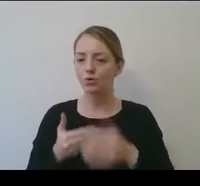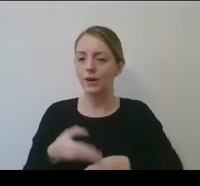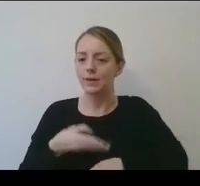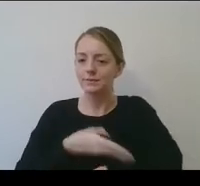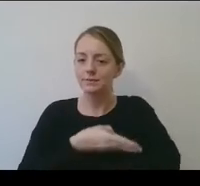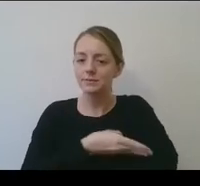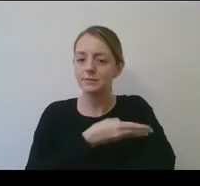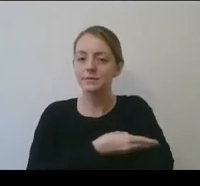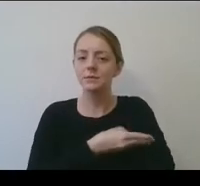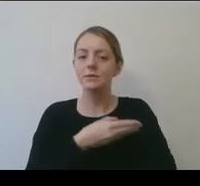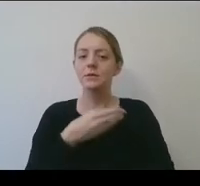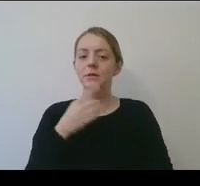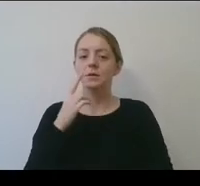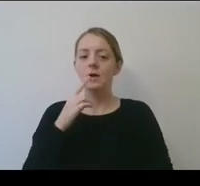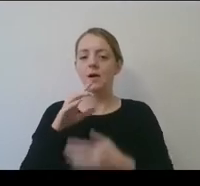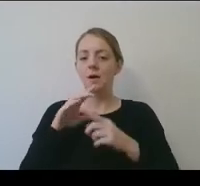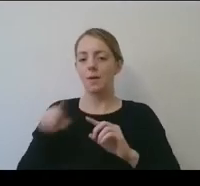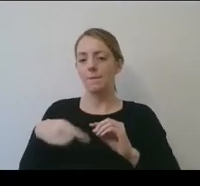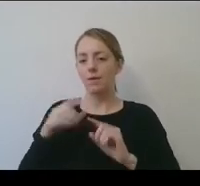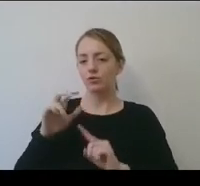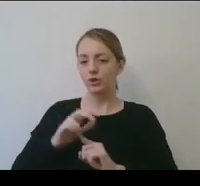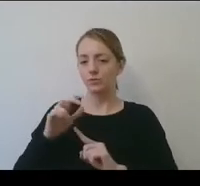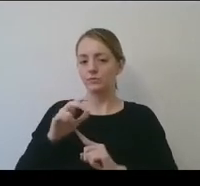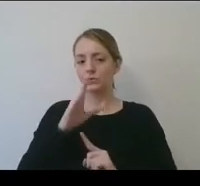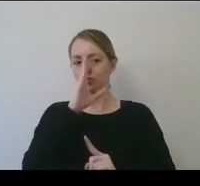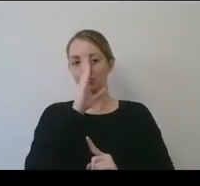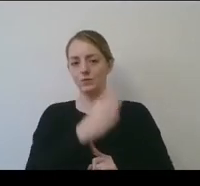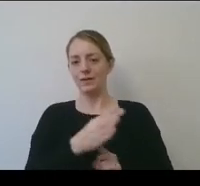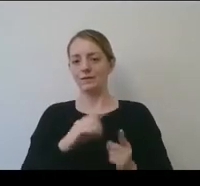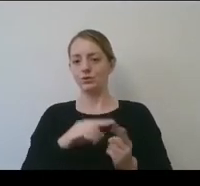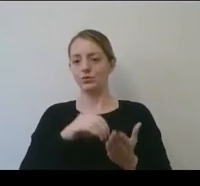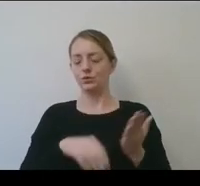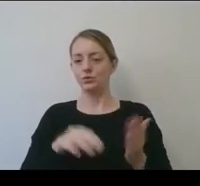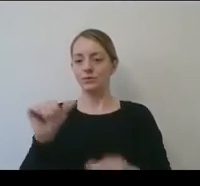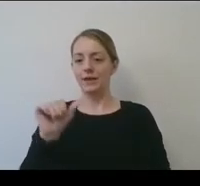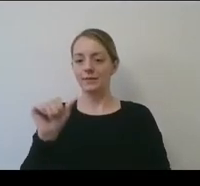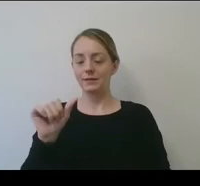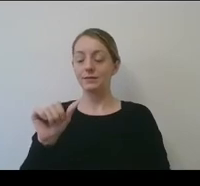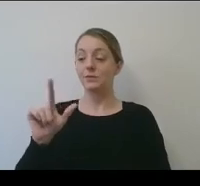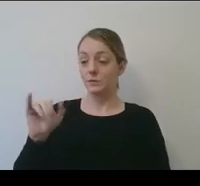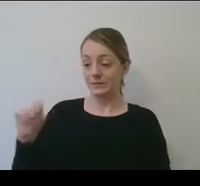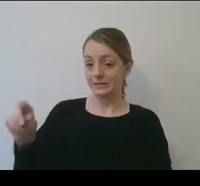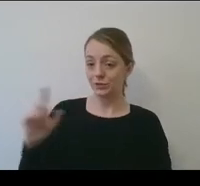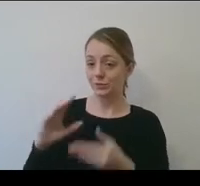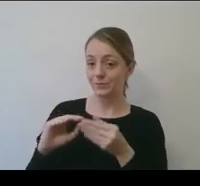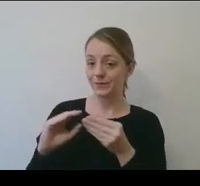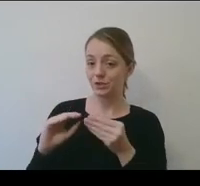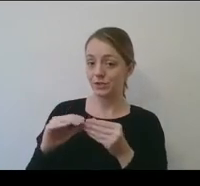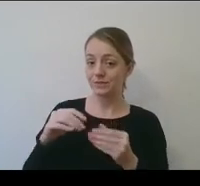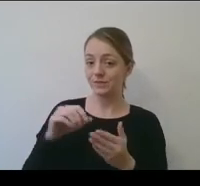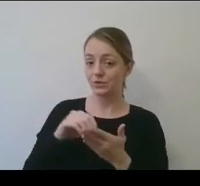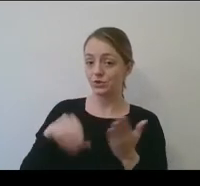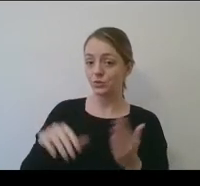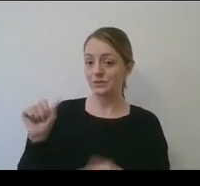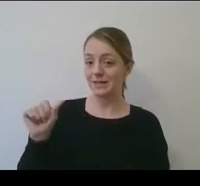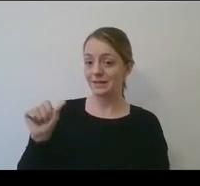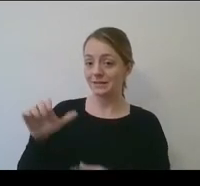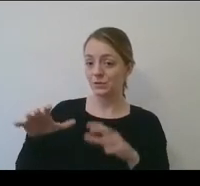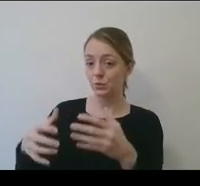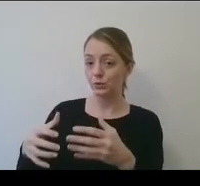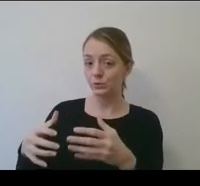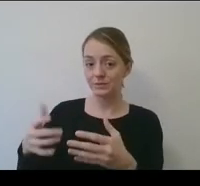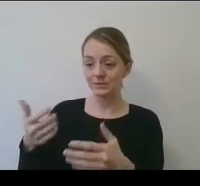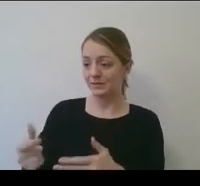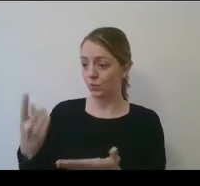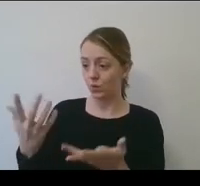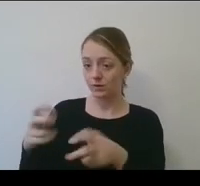championships directly with student-athletes? So Lynn, know you mentioned a student-athlete group across women's basketball, but I invite anybody on the committee to